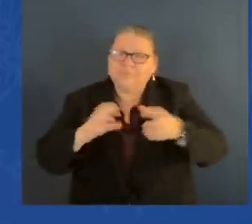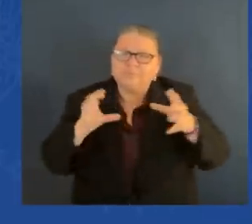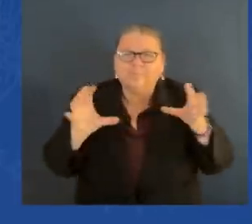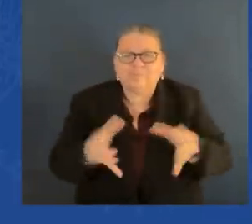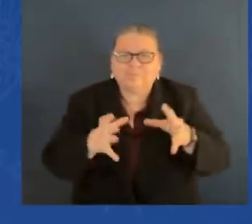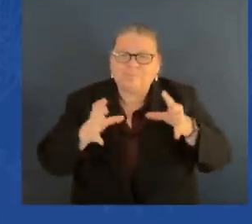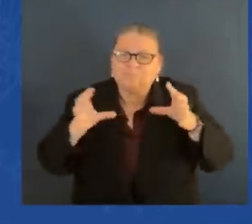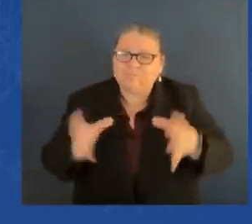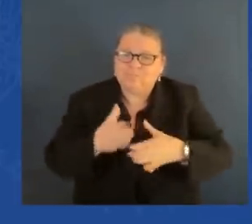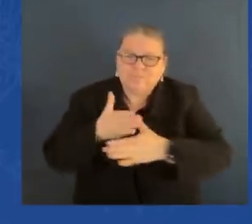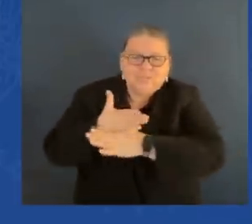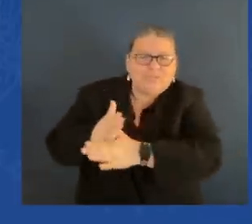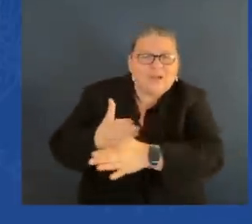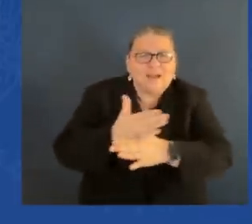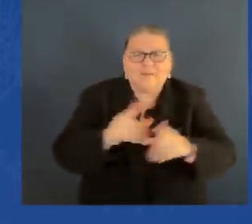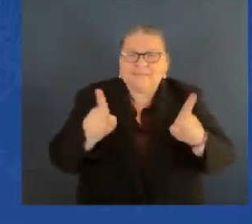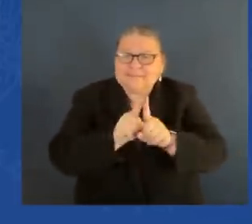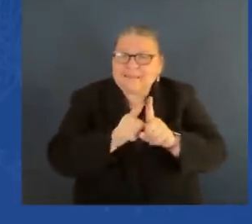he thought that was important.